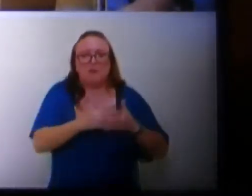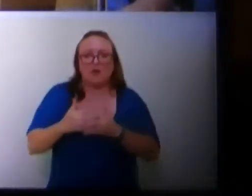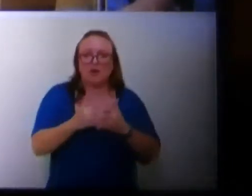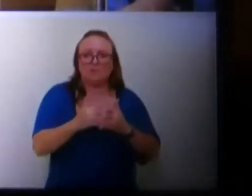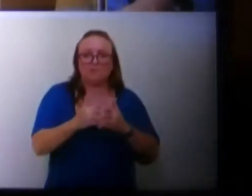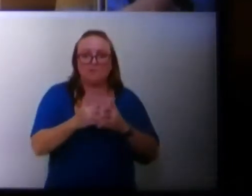That's right. When it comes to our...